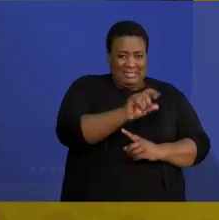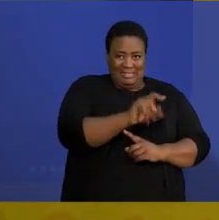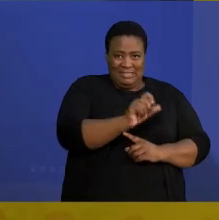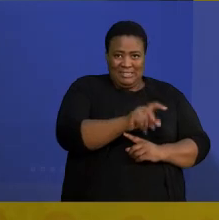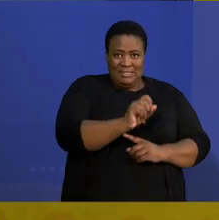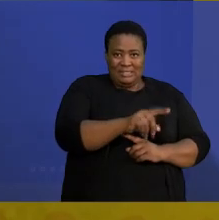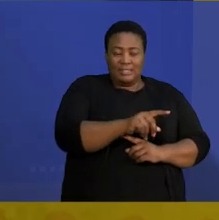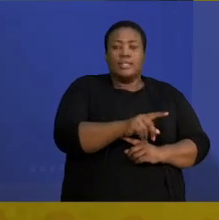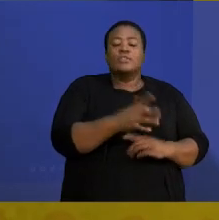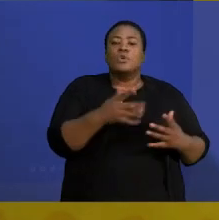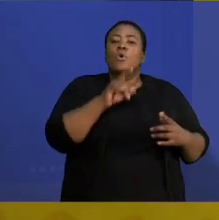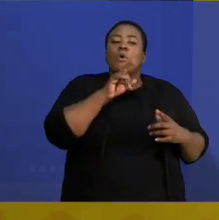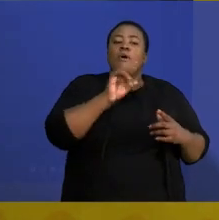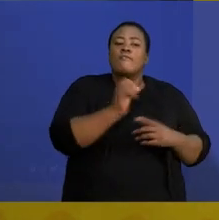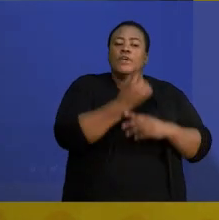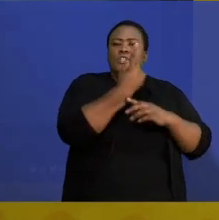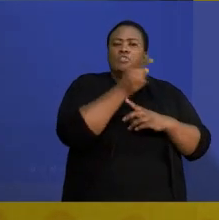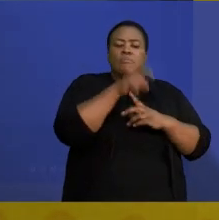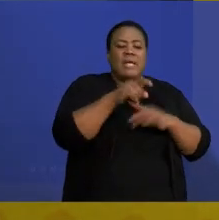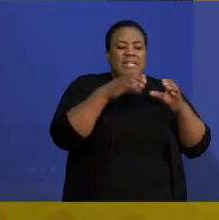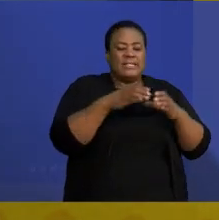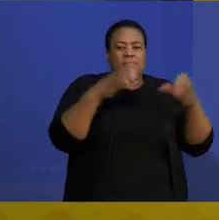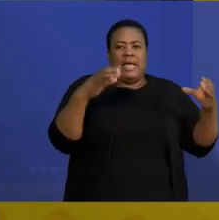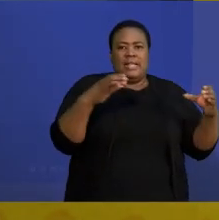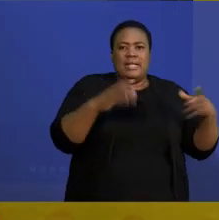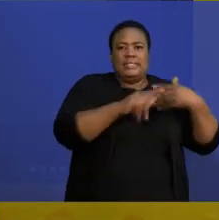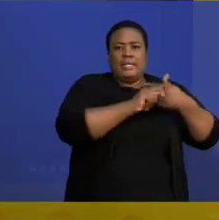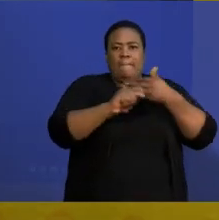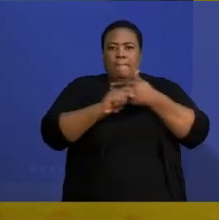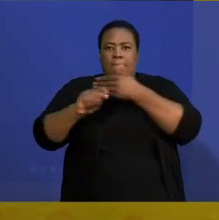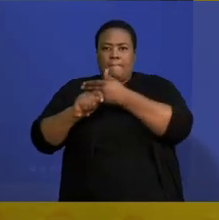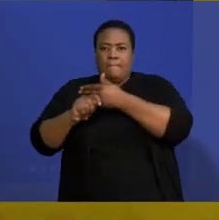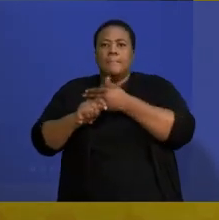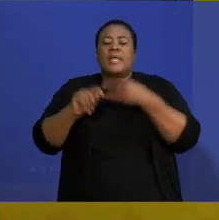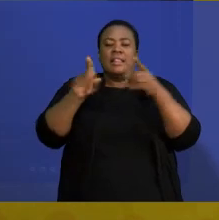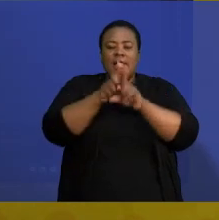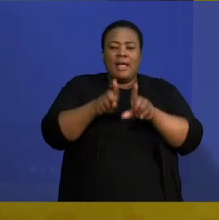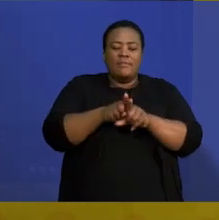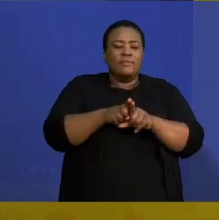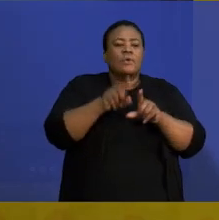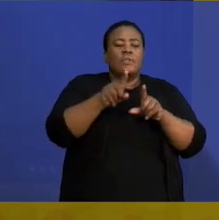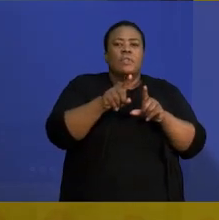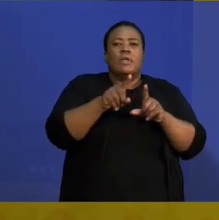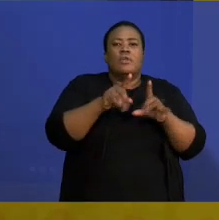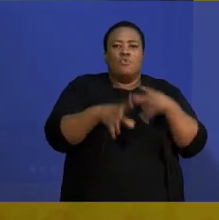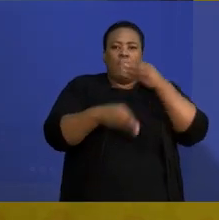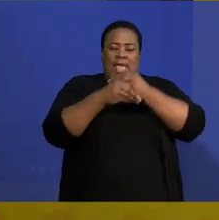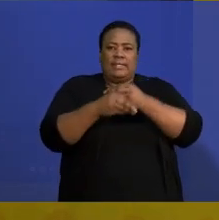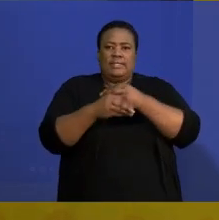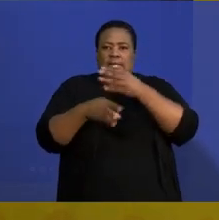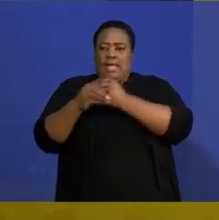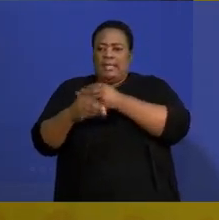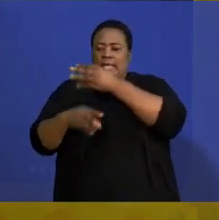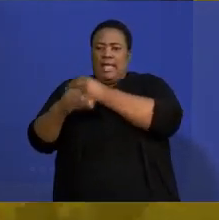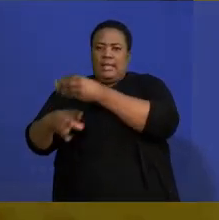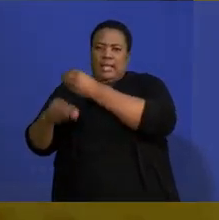expand all the terms and add them manually, please. So that's the main thing that you need to please note here. So let's just